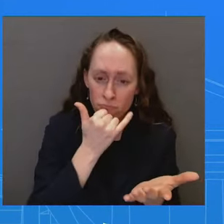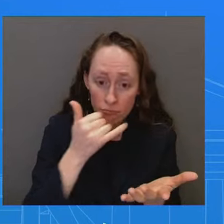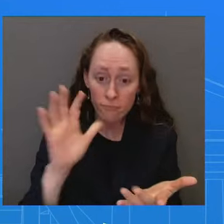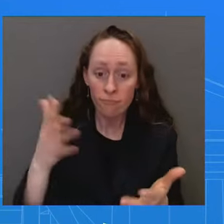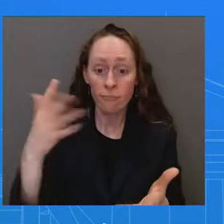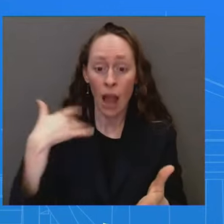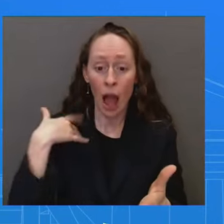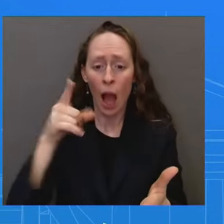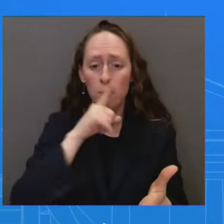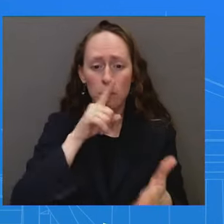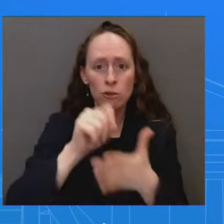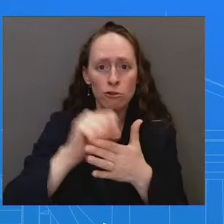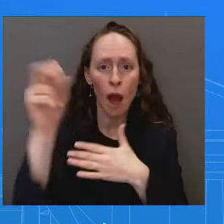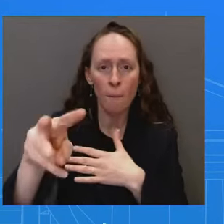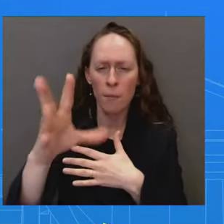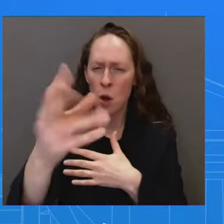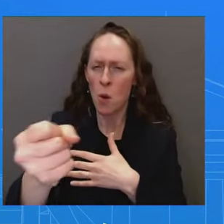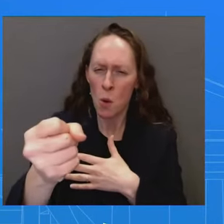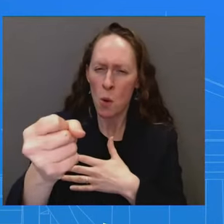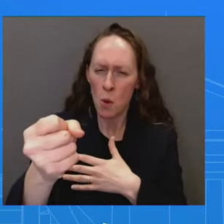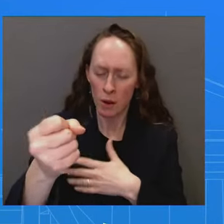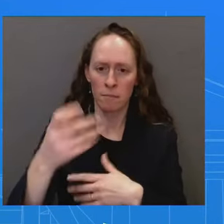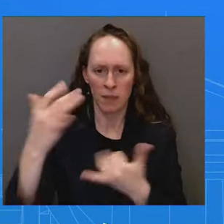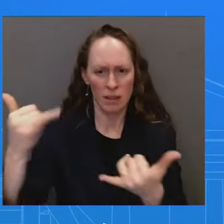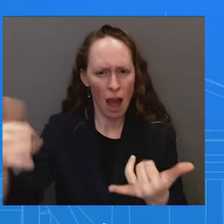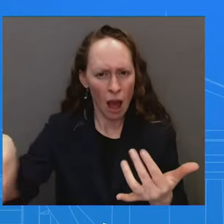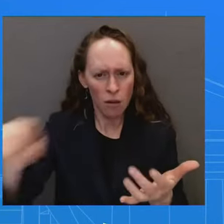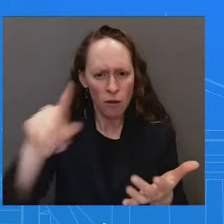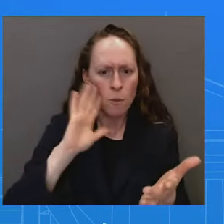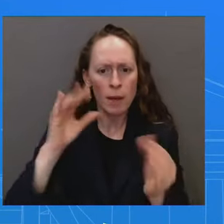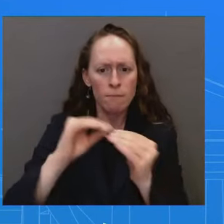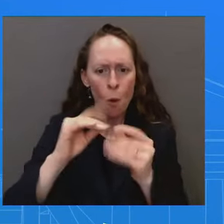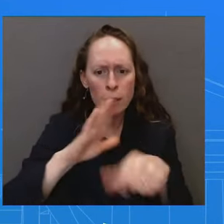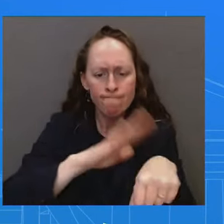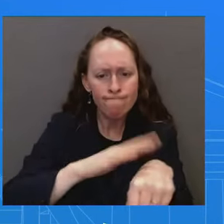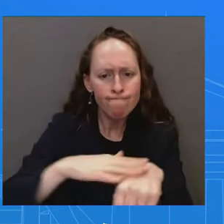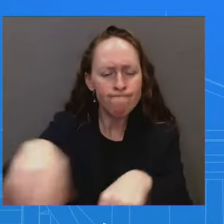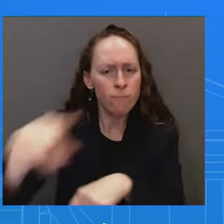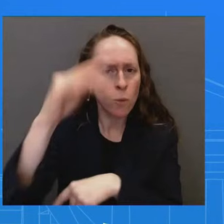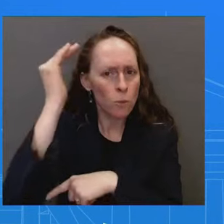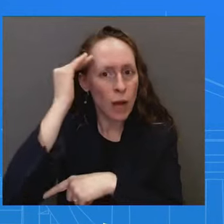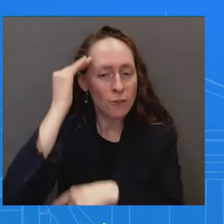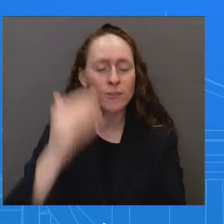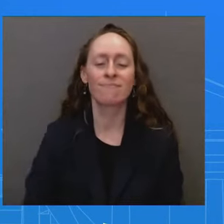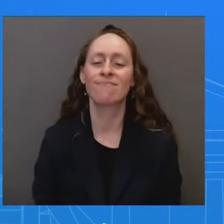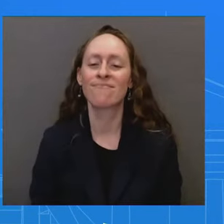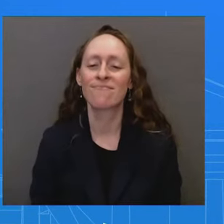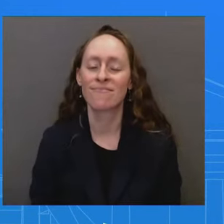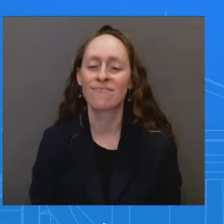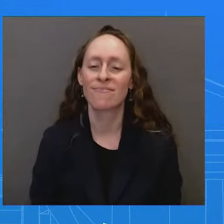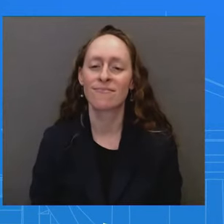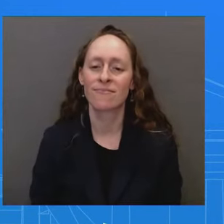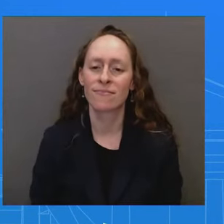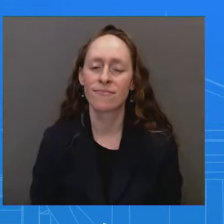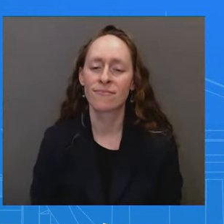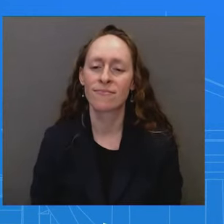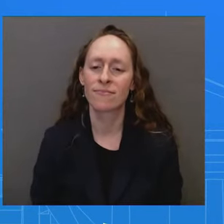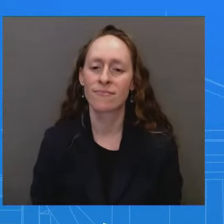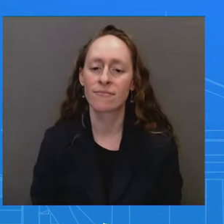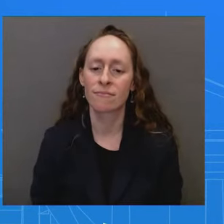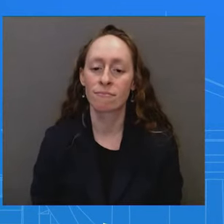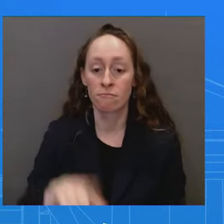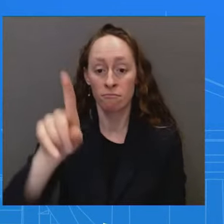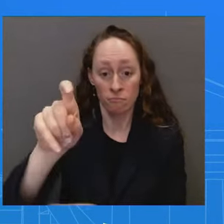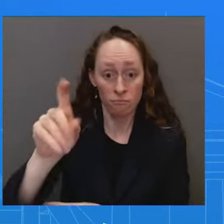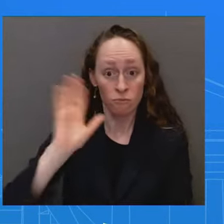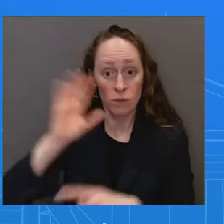precautions here. Would President Biden tell the American people that they should feel safe flying? I think the American people should feel safe flying.